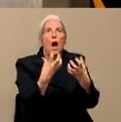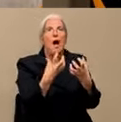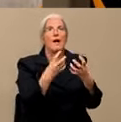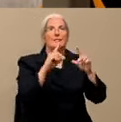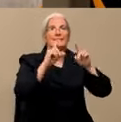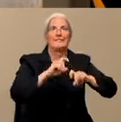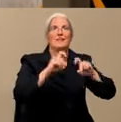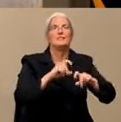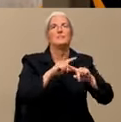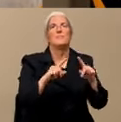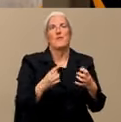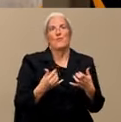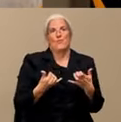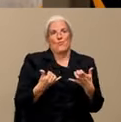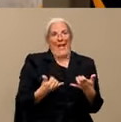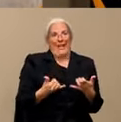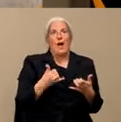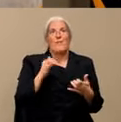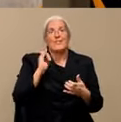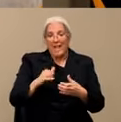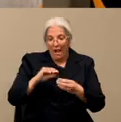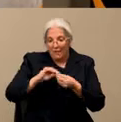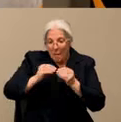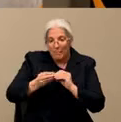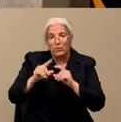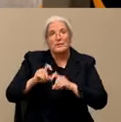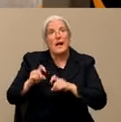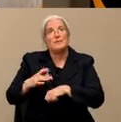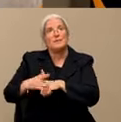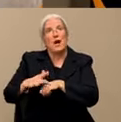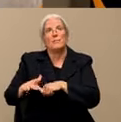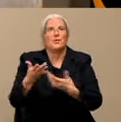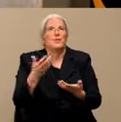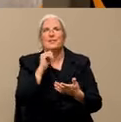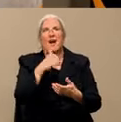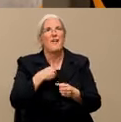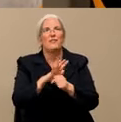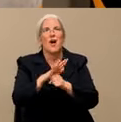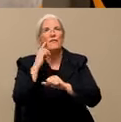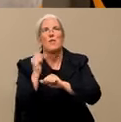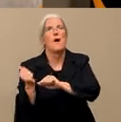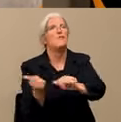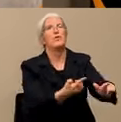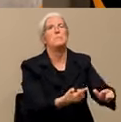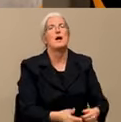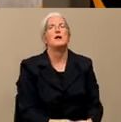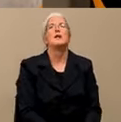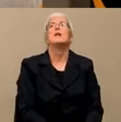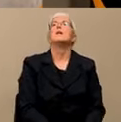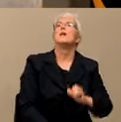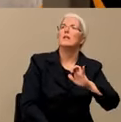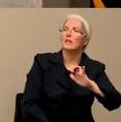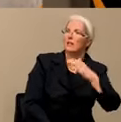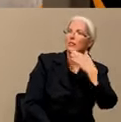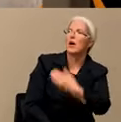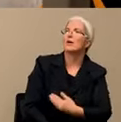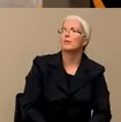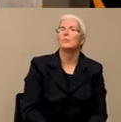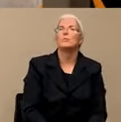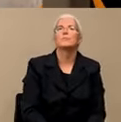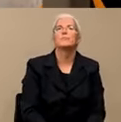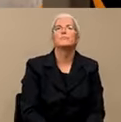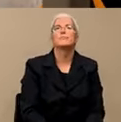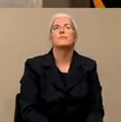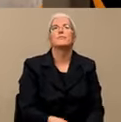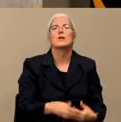just not available for us. Very good. Thank you. Appreciate that. So at this point, is there